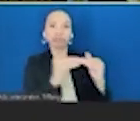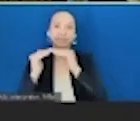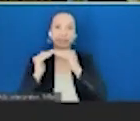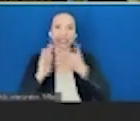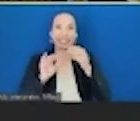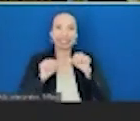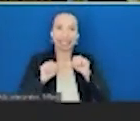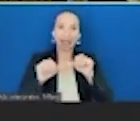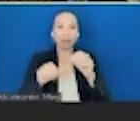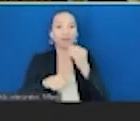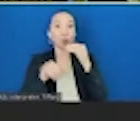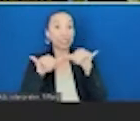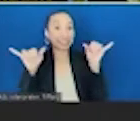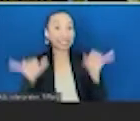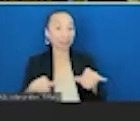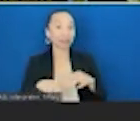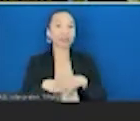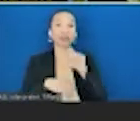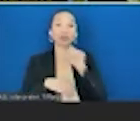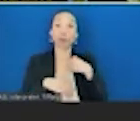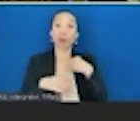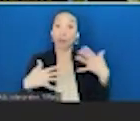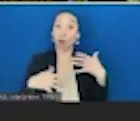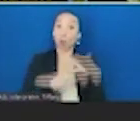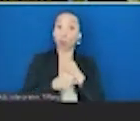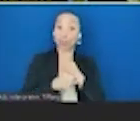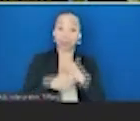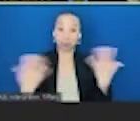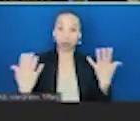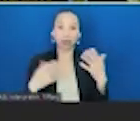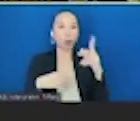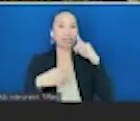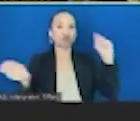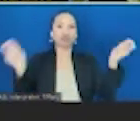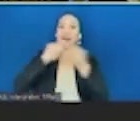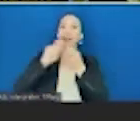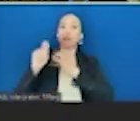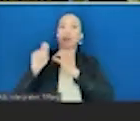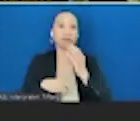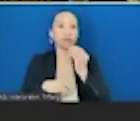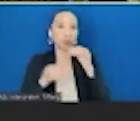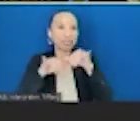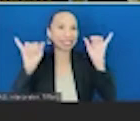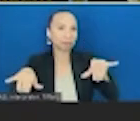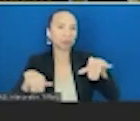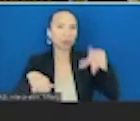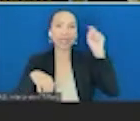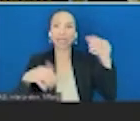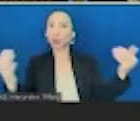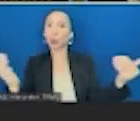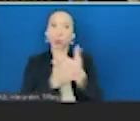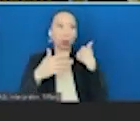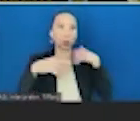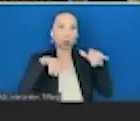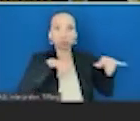so I want to close and say it's really time for a reimagined food system. We need a new national consensus and strategy on food and